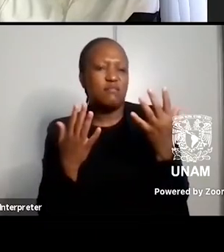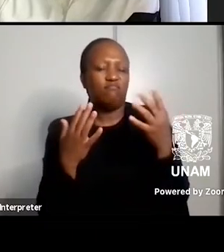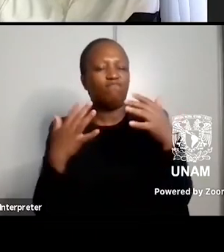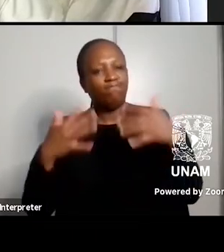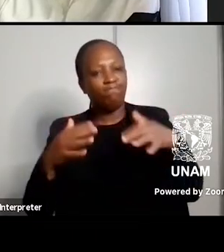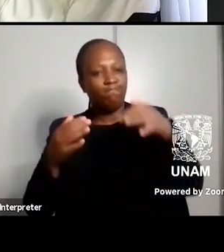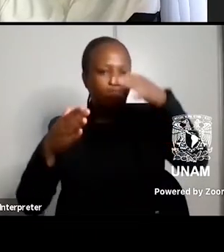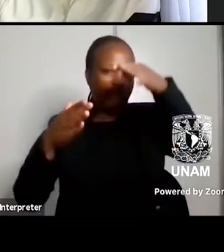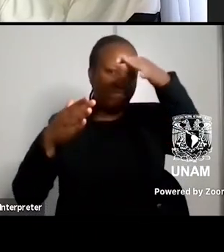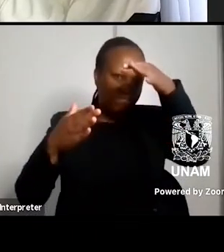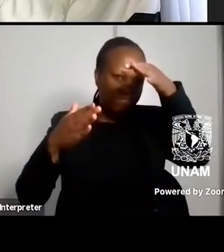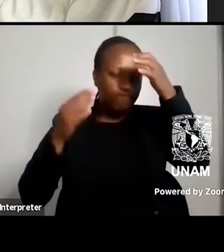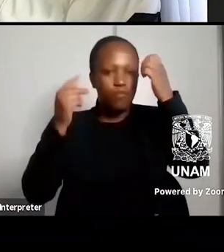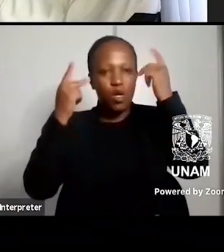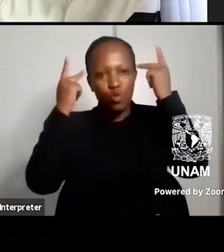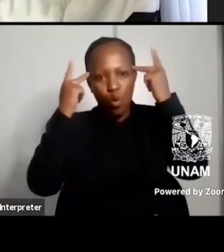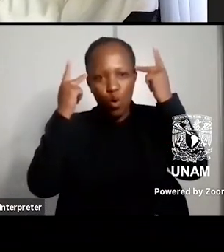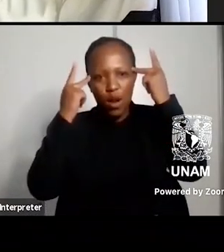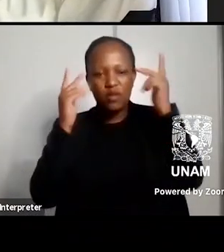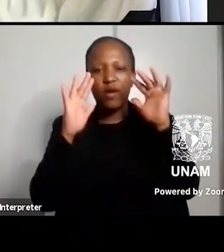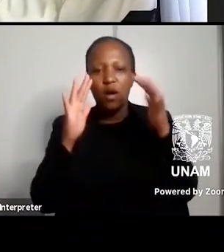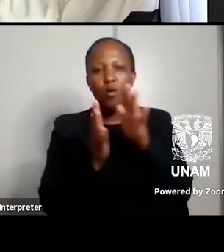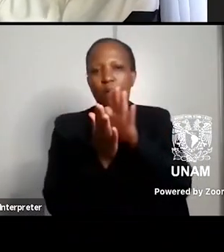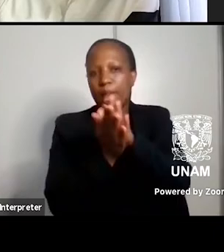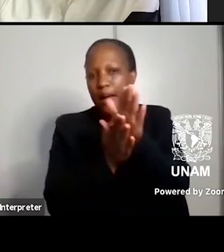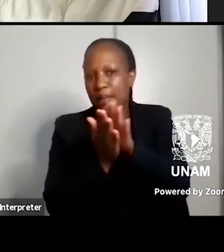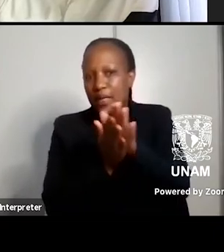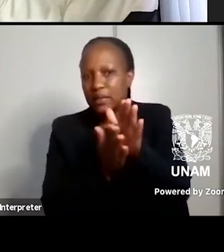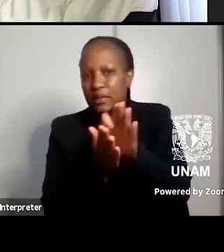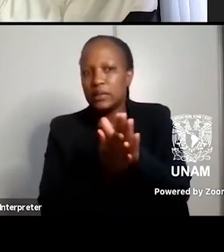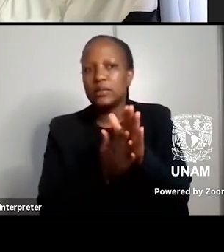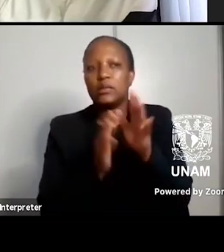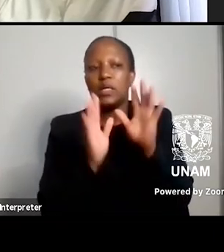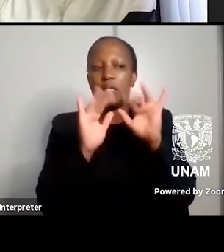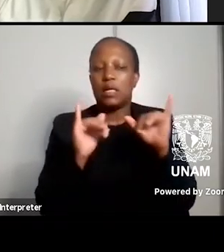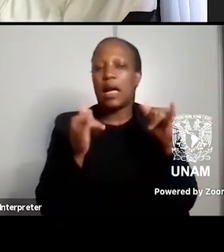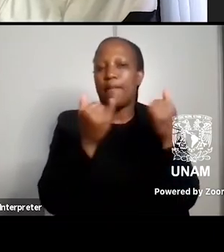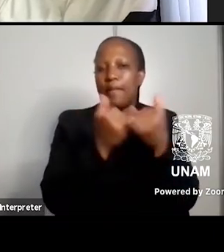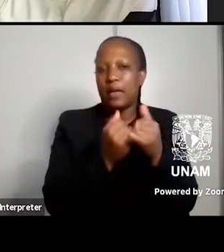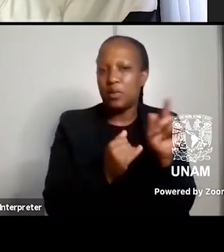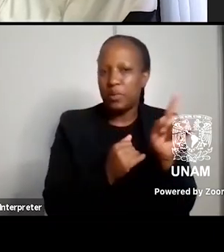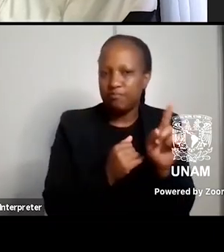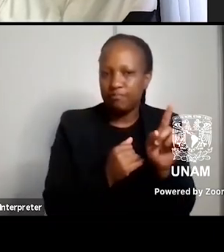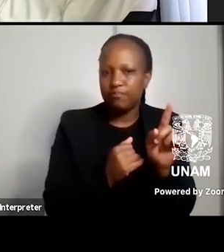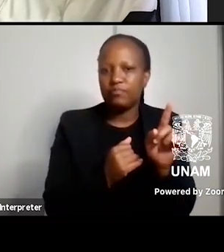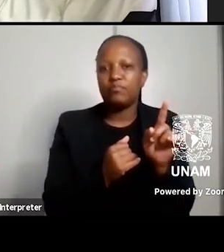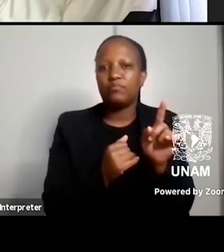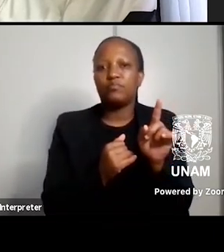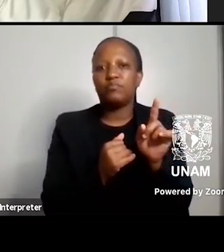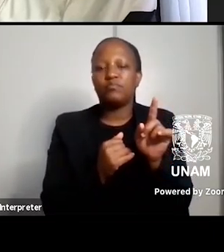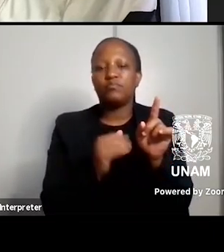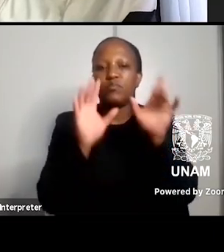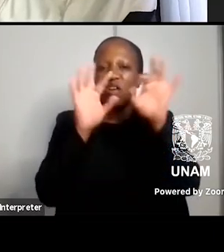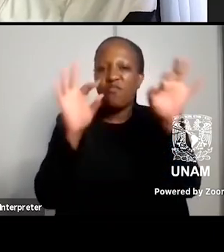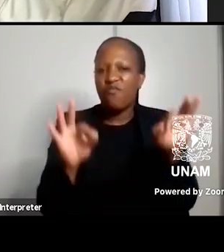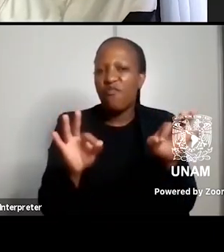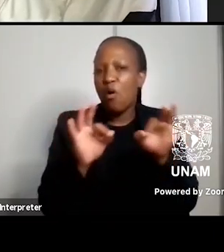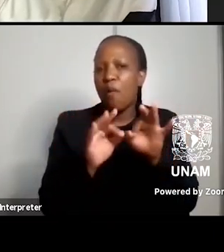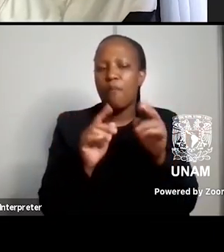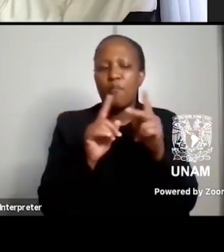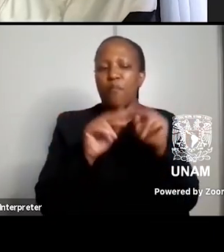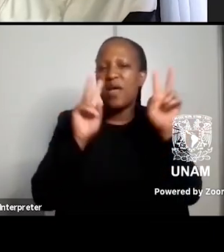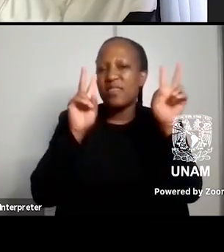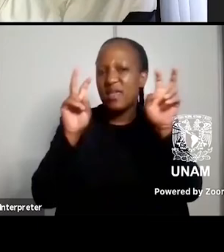market of the publishing houses of the trending in forms in themes but